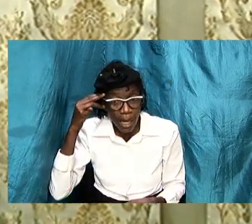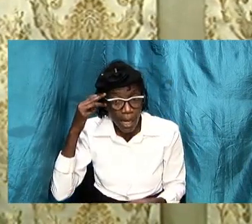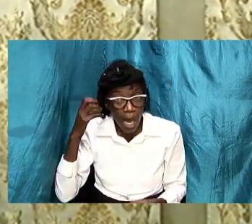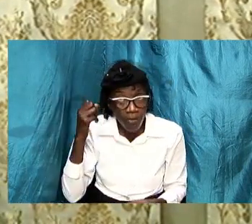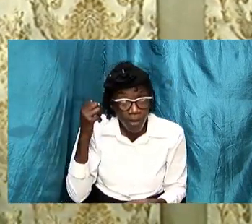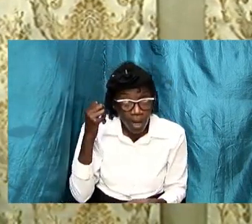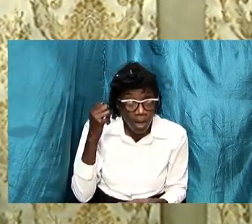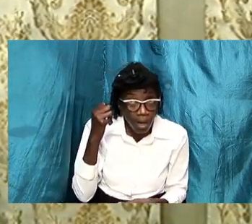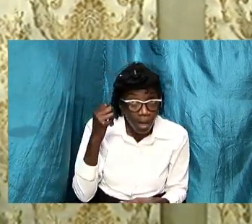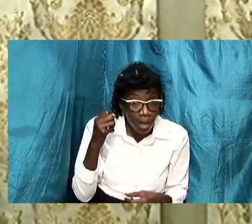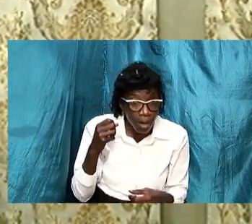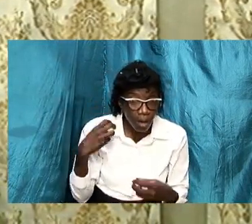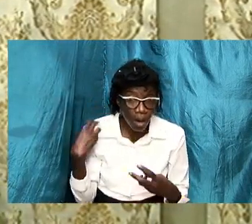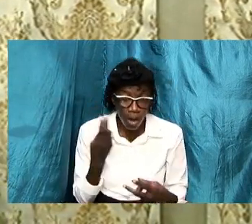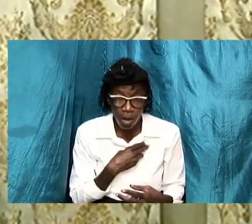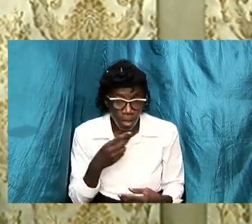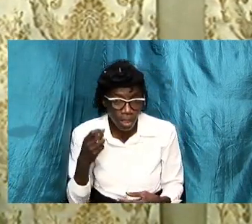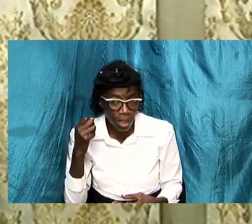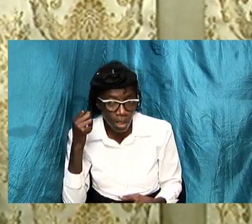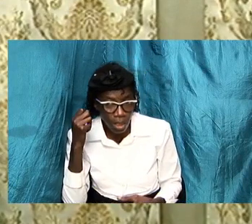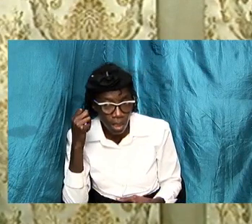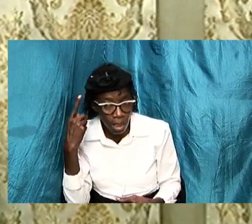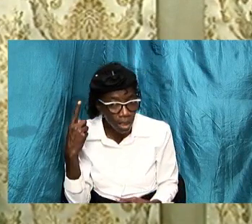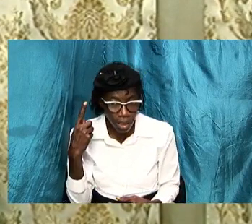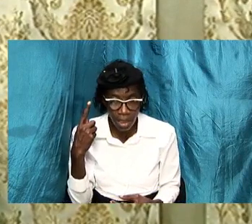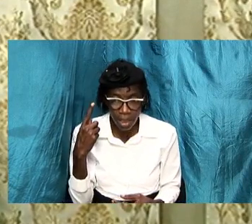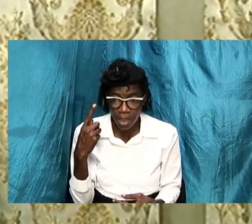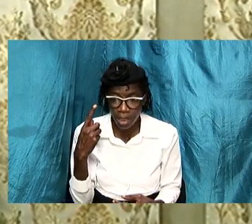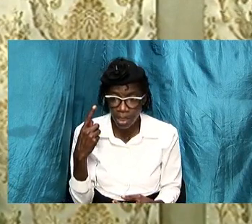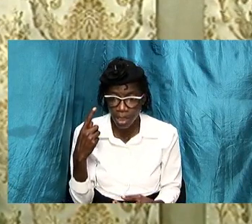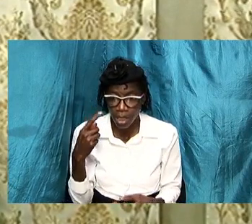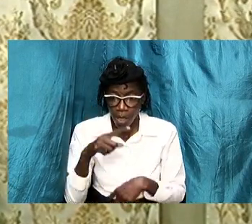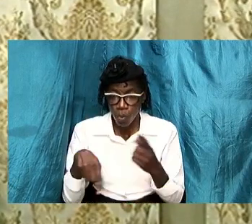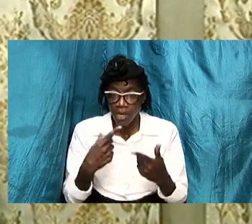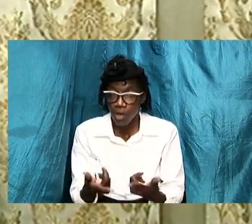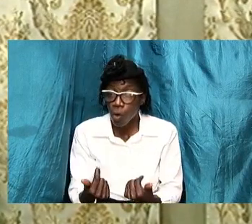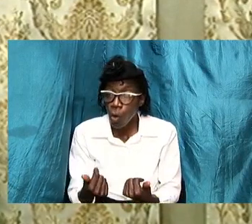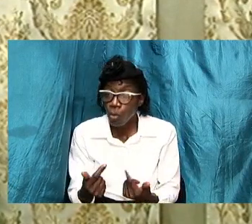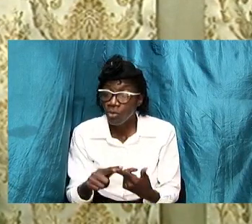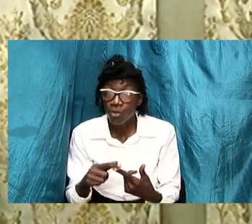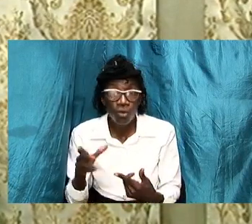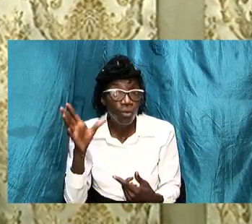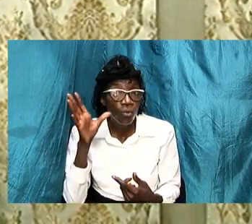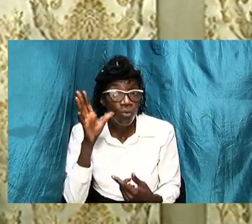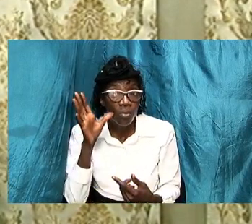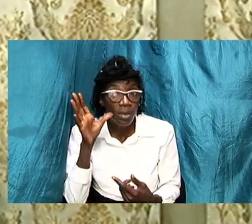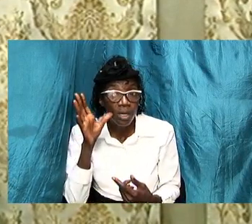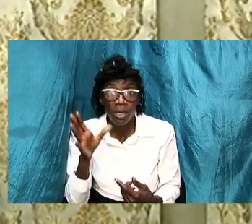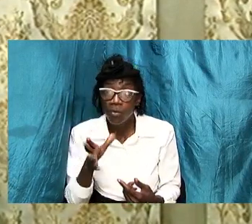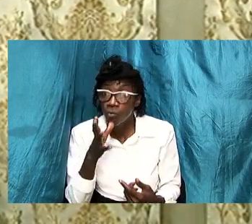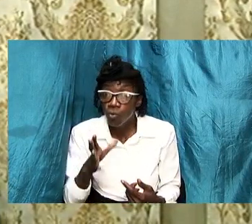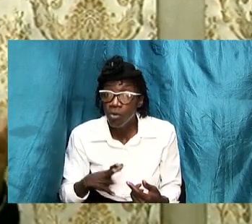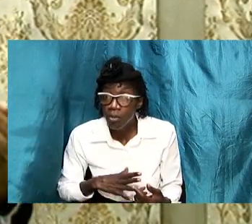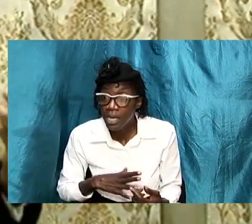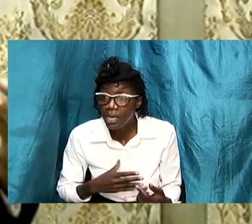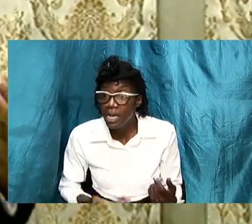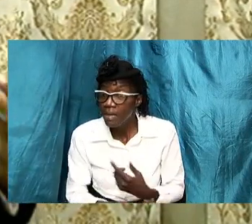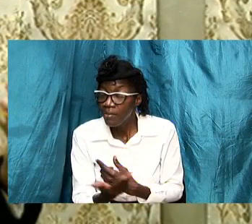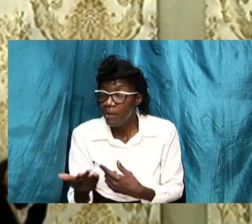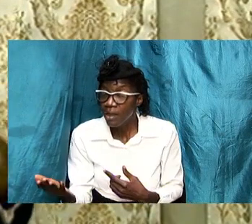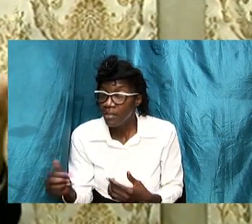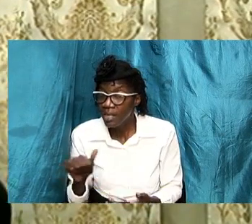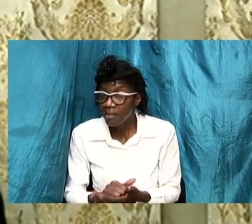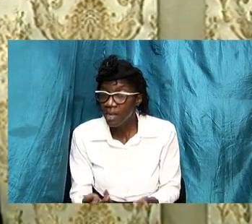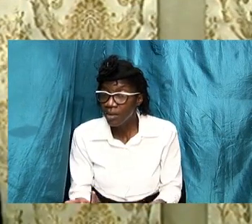when it comes to women is that there are things that have been coming out from